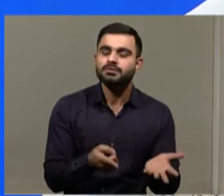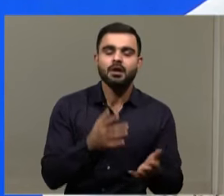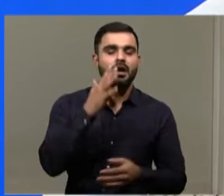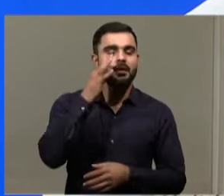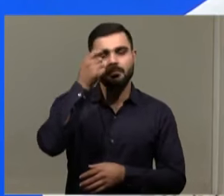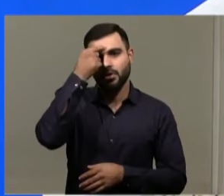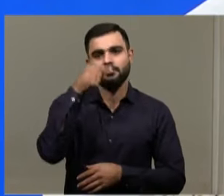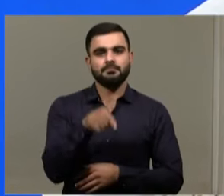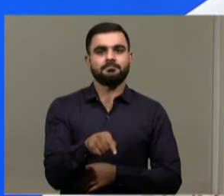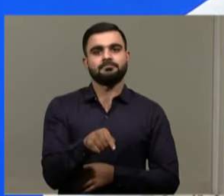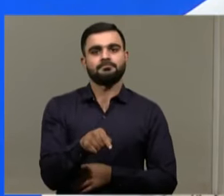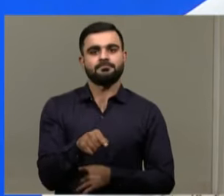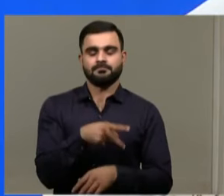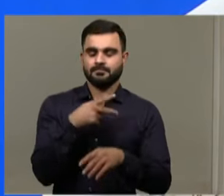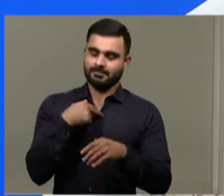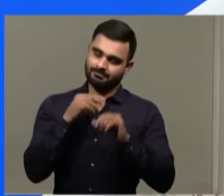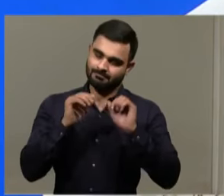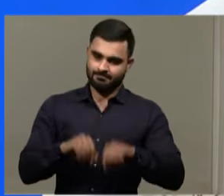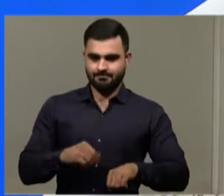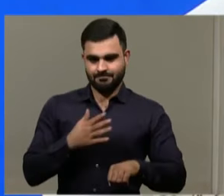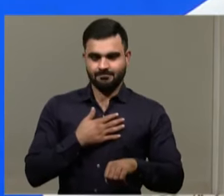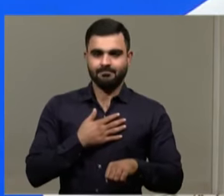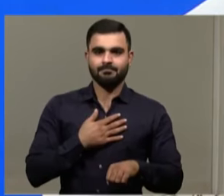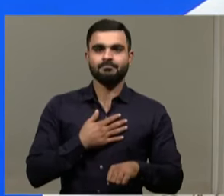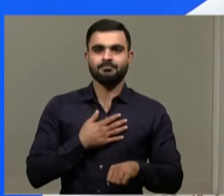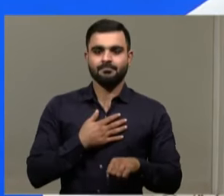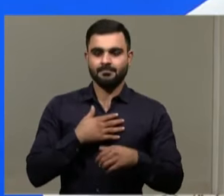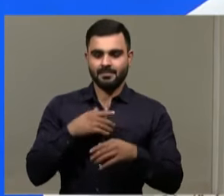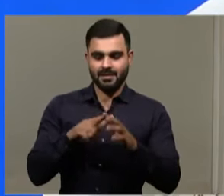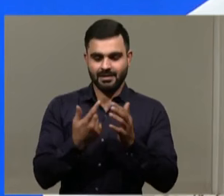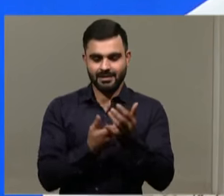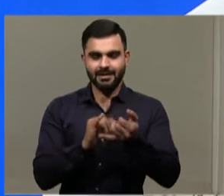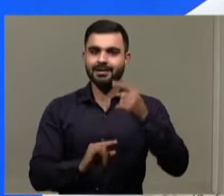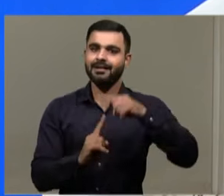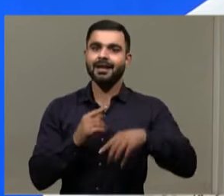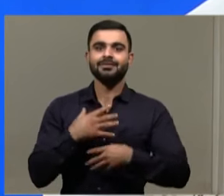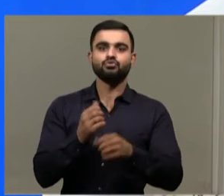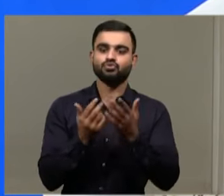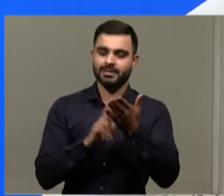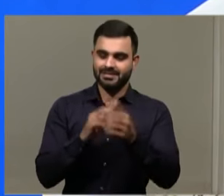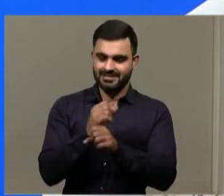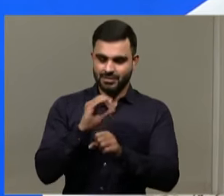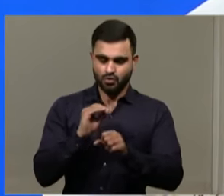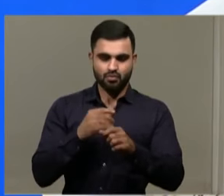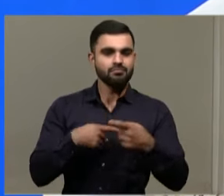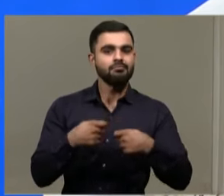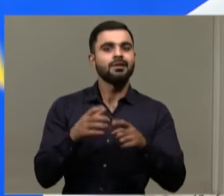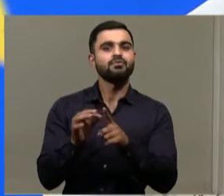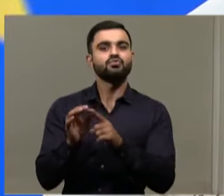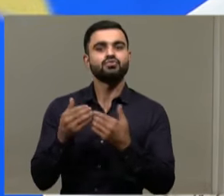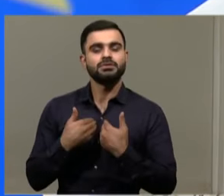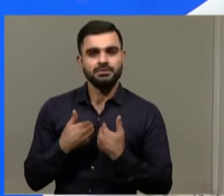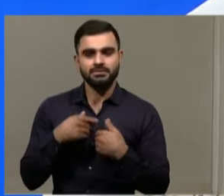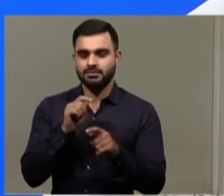And see, I am also running a trust which is mostly, most of